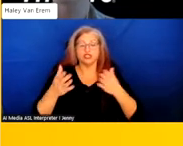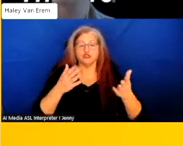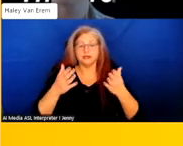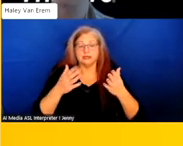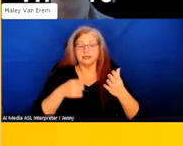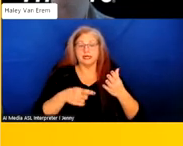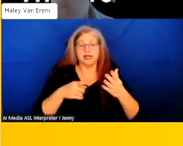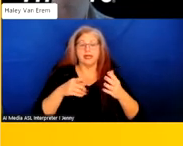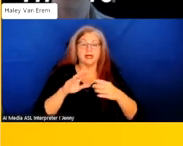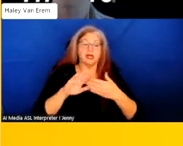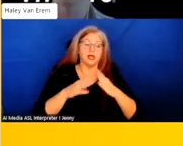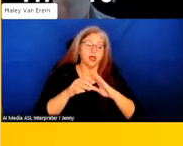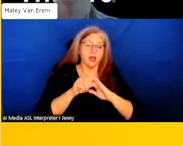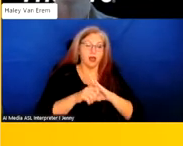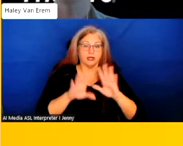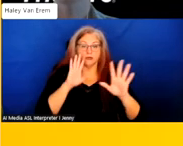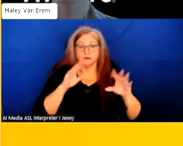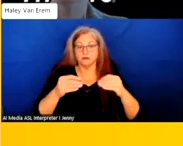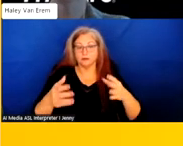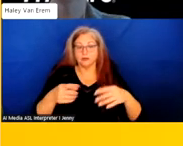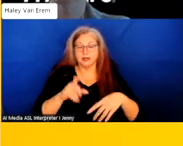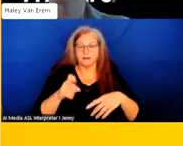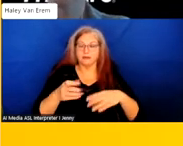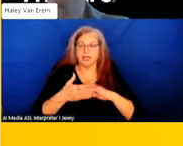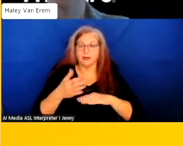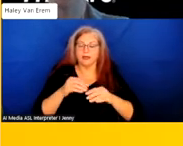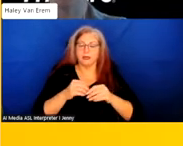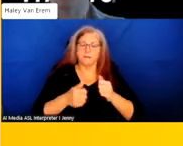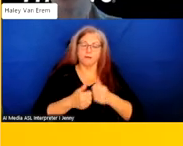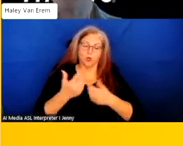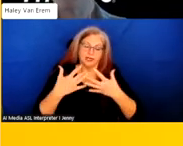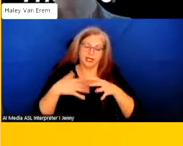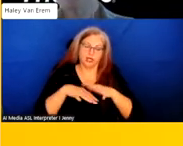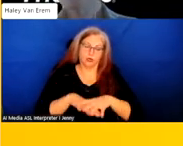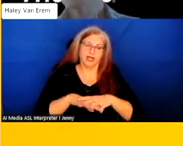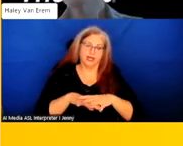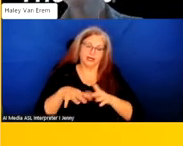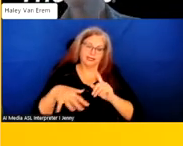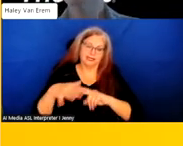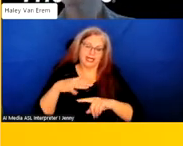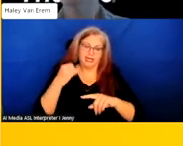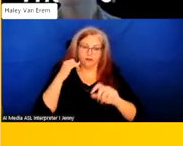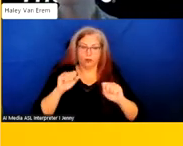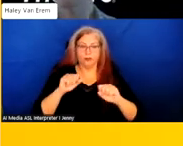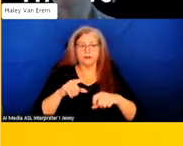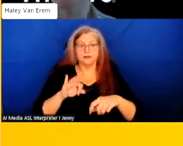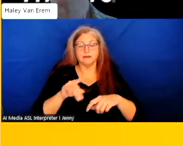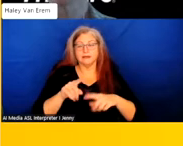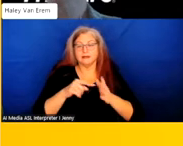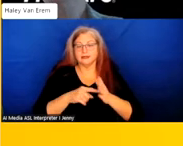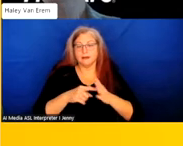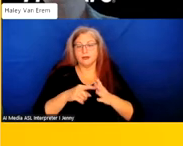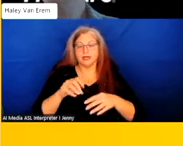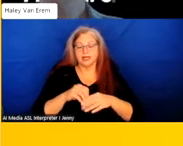states and cities and counties provide be administered in the most integrated setting appropriate. So an example is in Delaware,